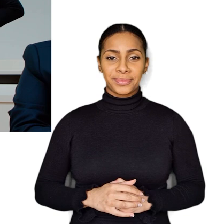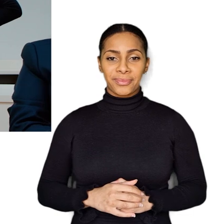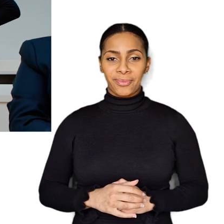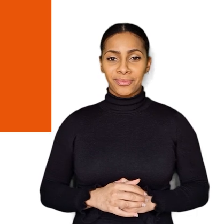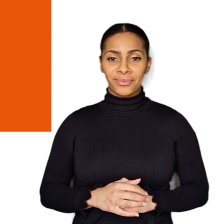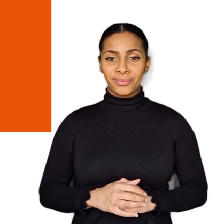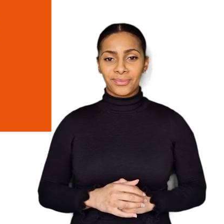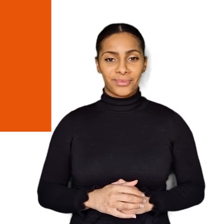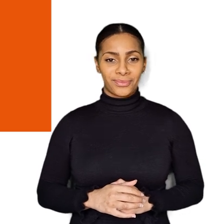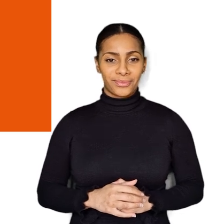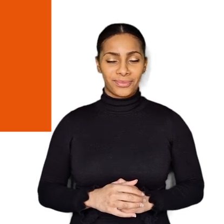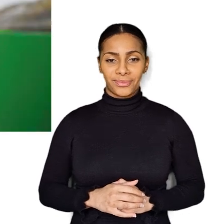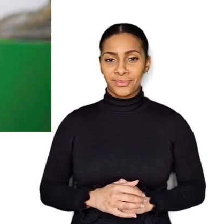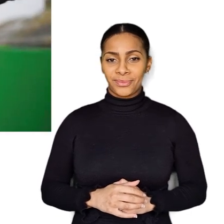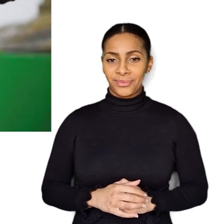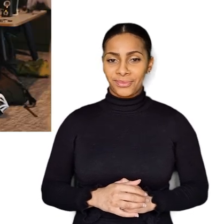Yeah.